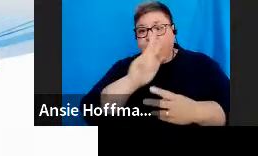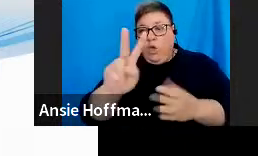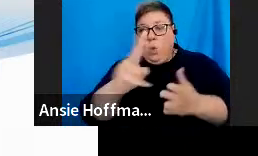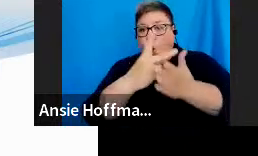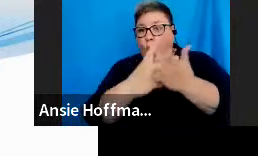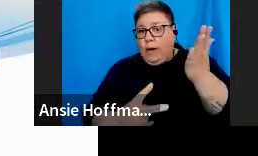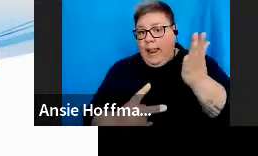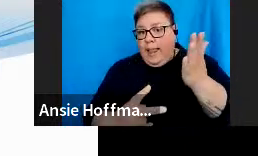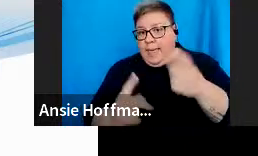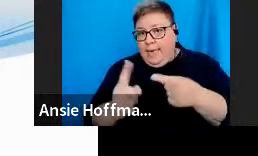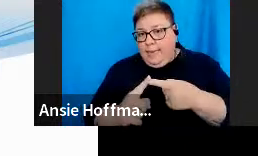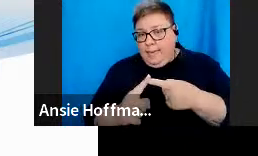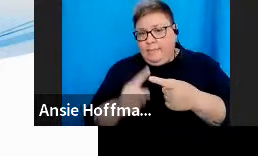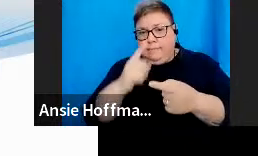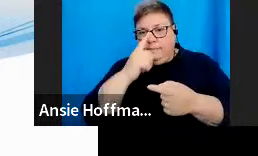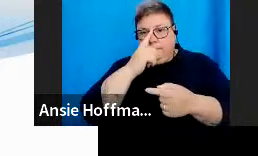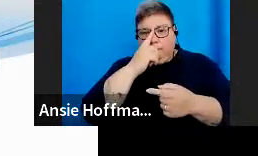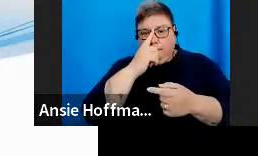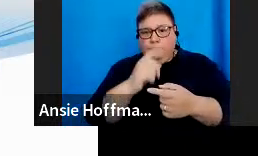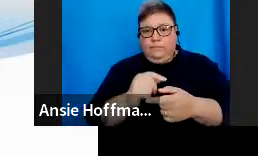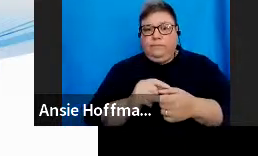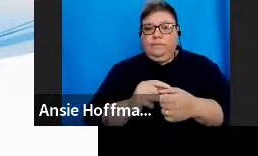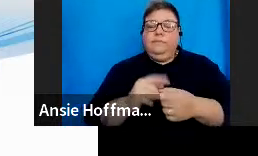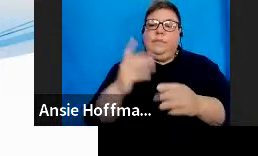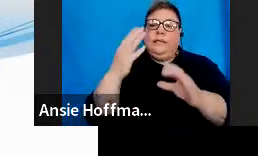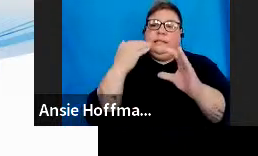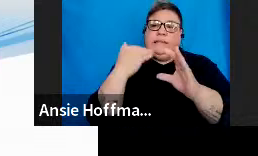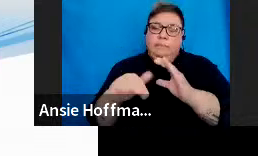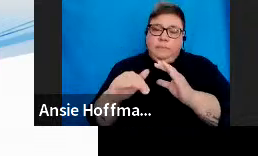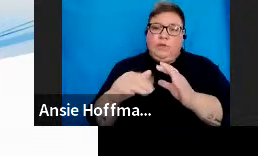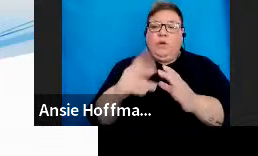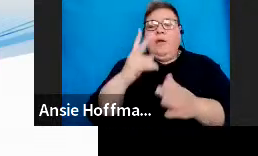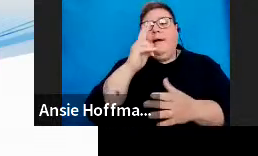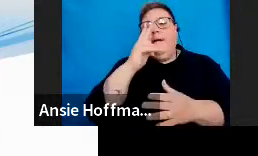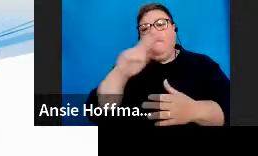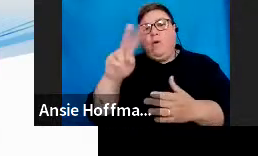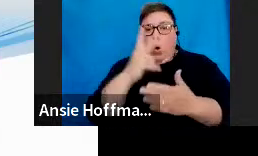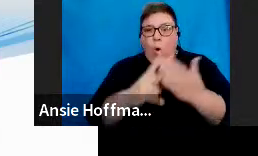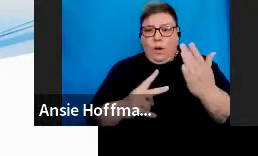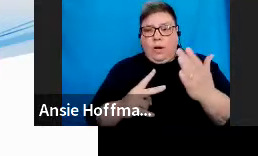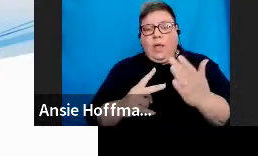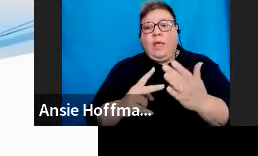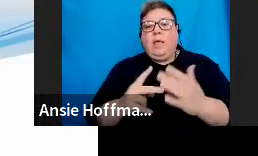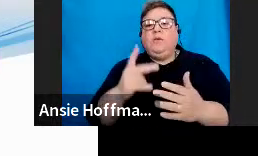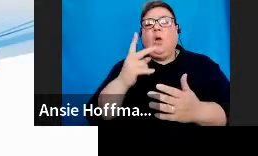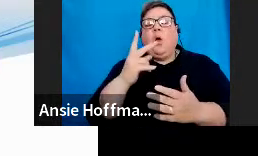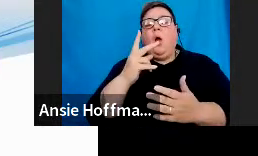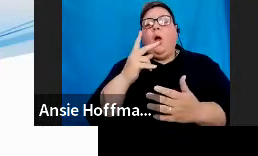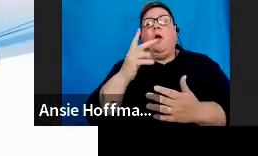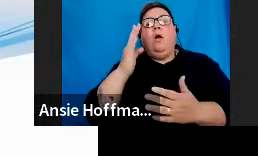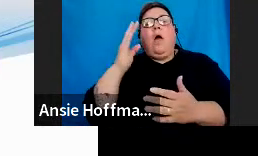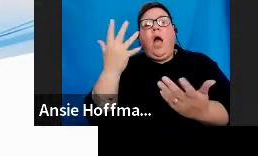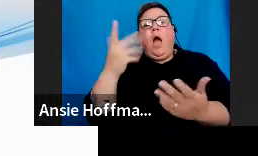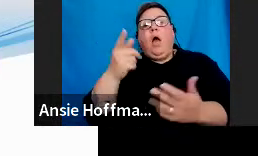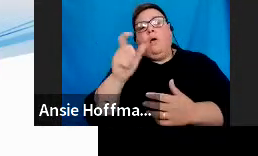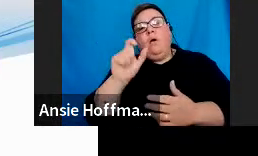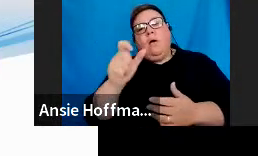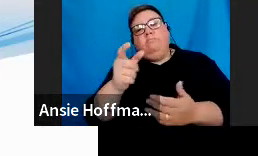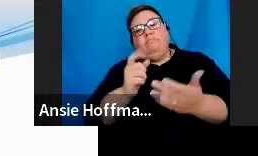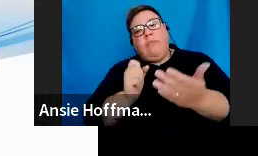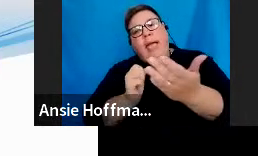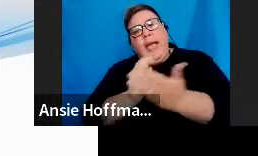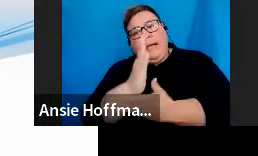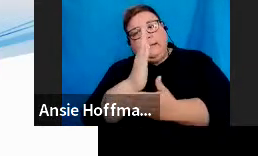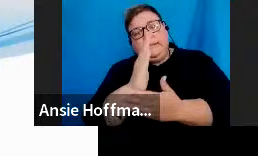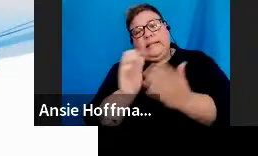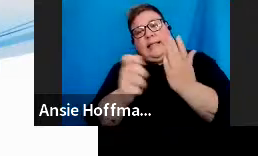submissions. So, with your view-only option, this will allow you to only have view access for the tax file and